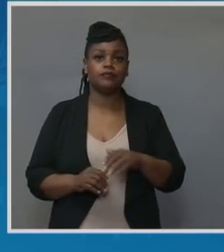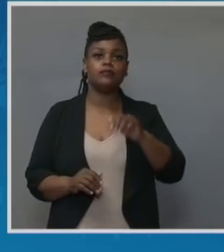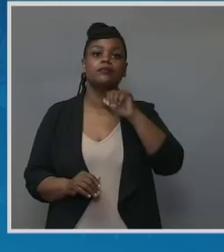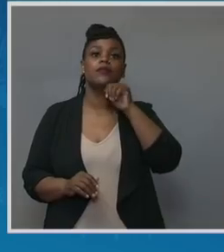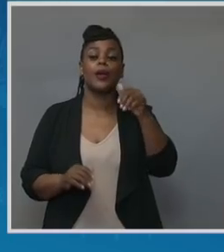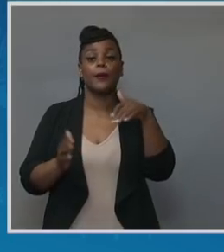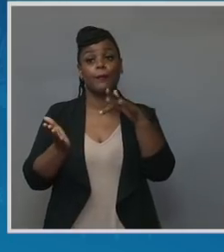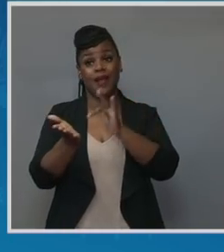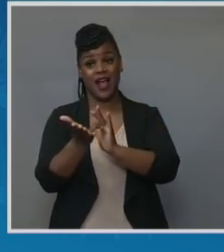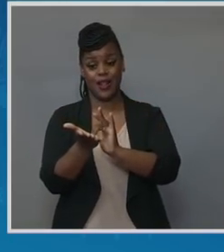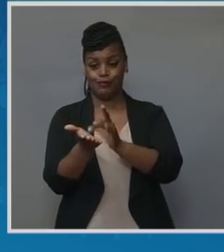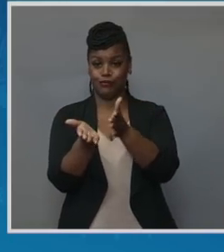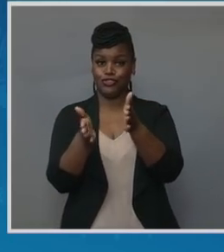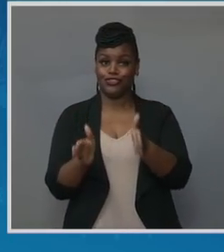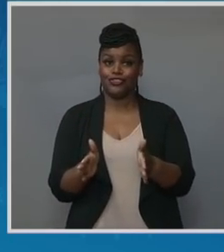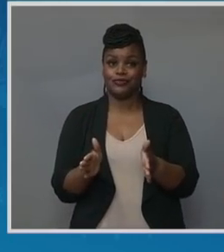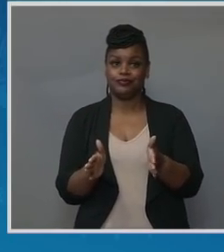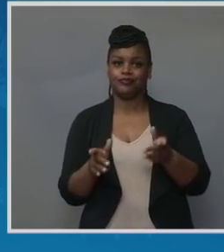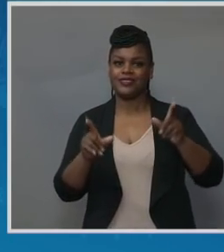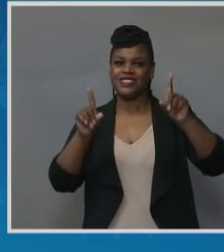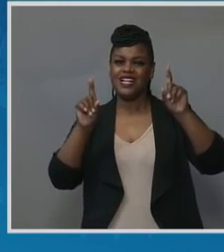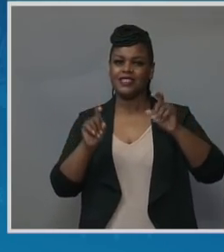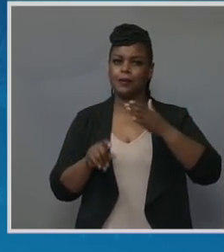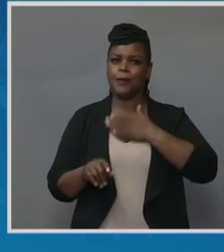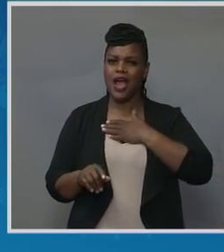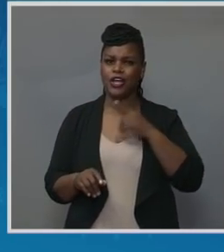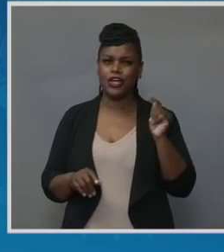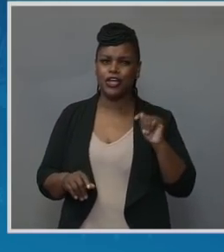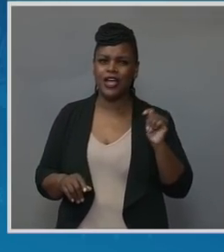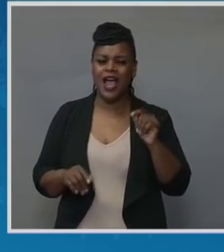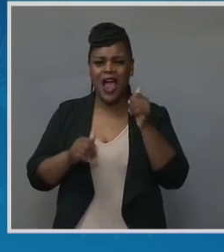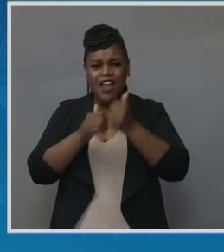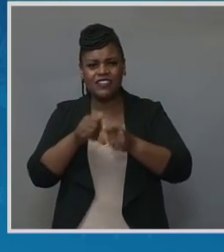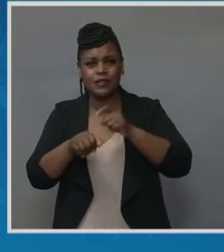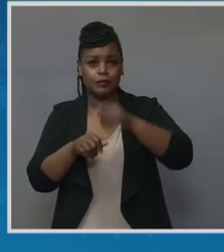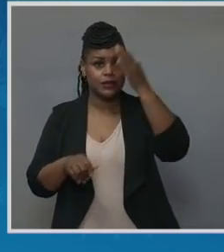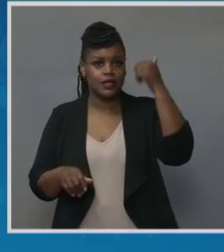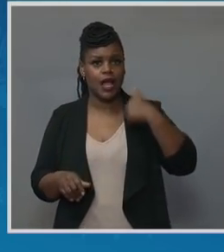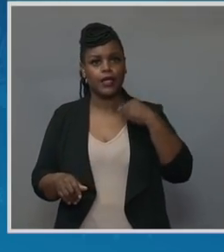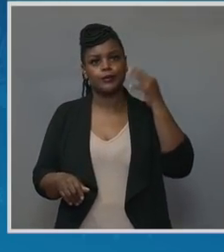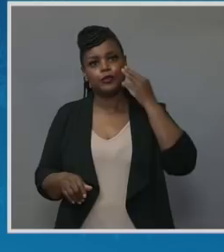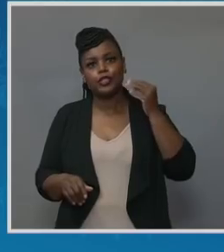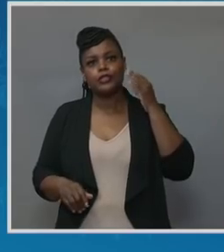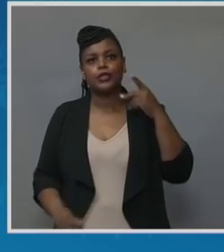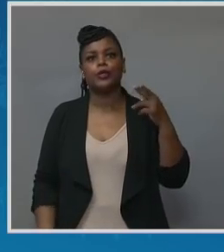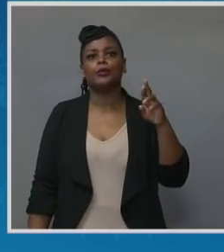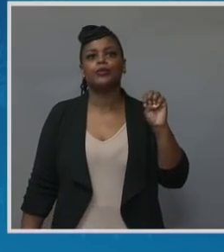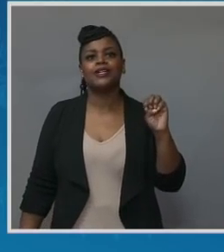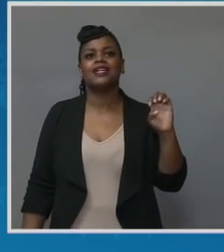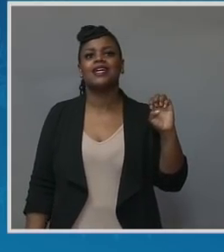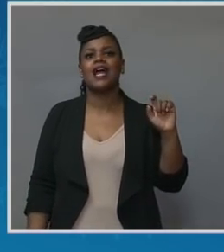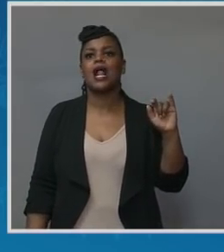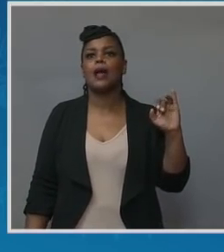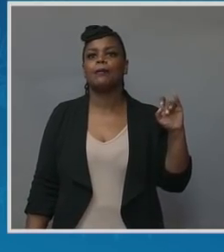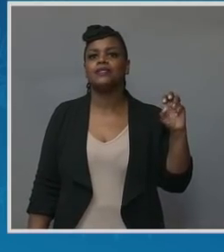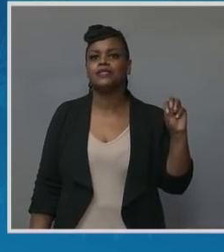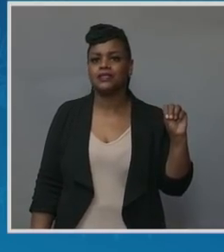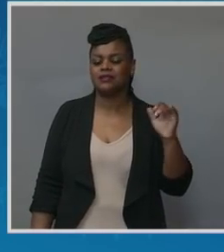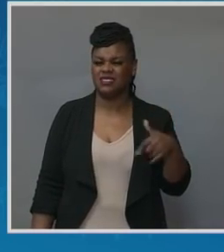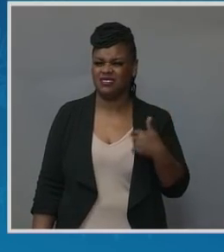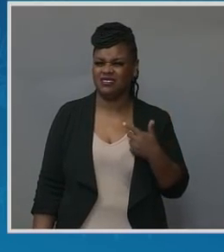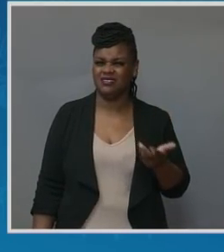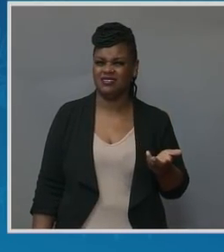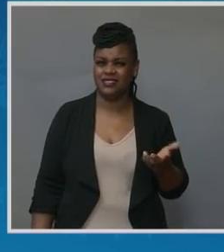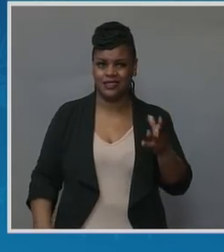you should be testing my urine every time because I had preeclampsia with my first pregnancy. And in six months they hadn't.